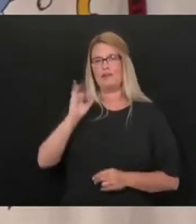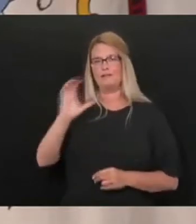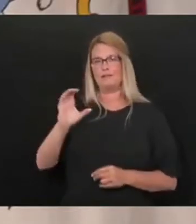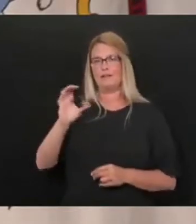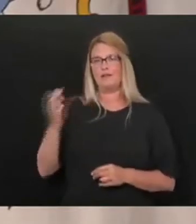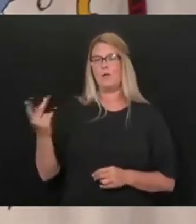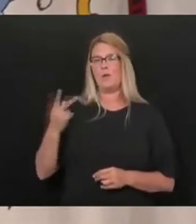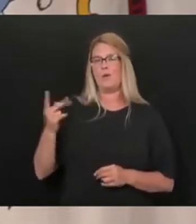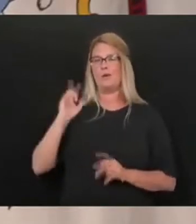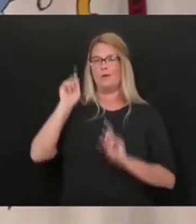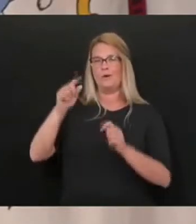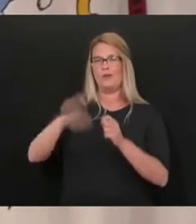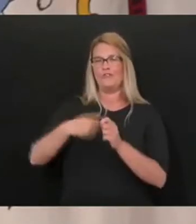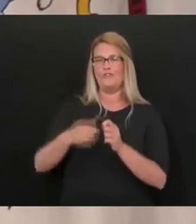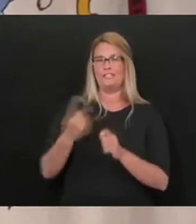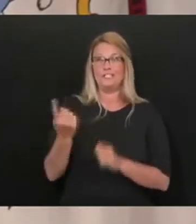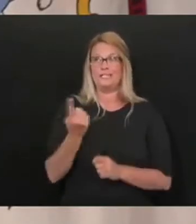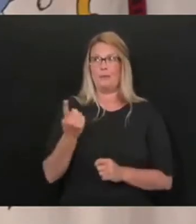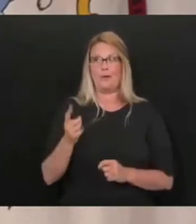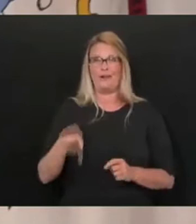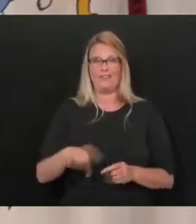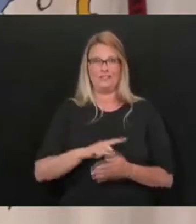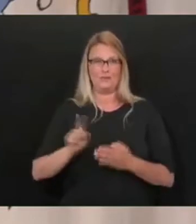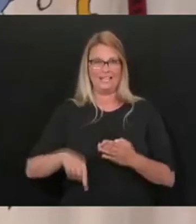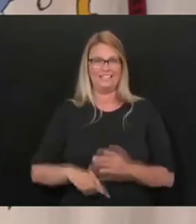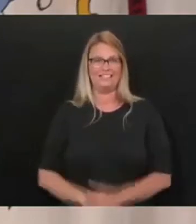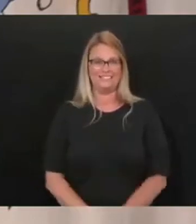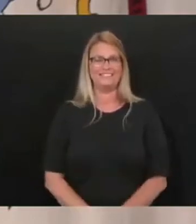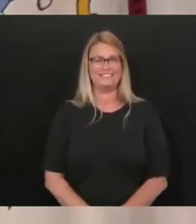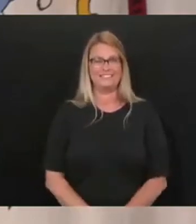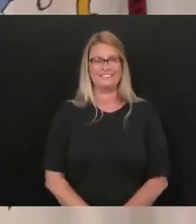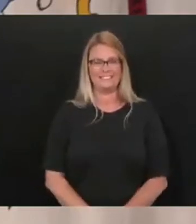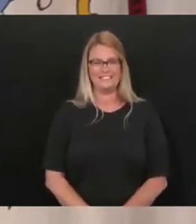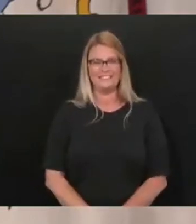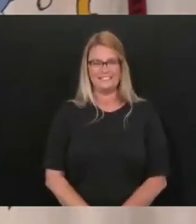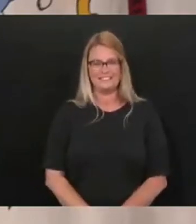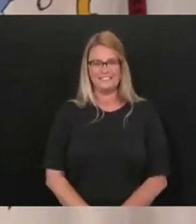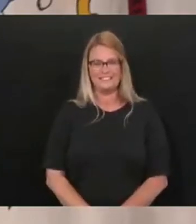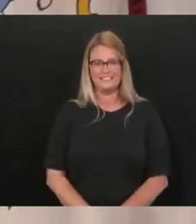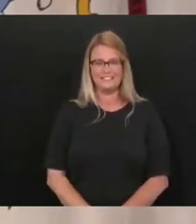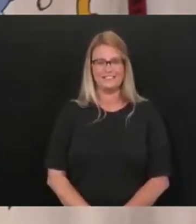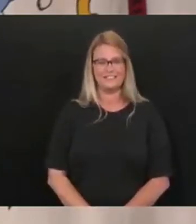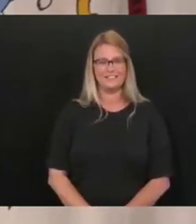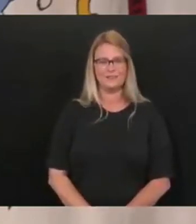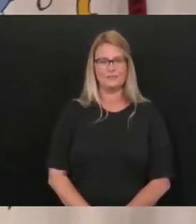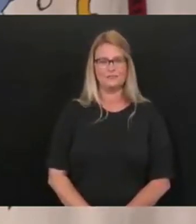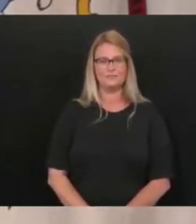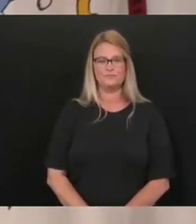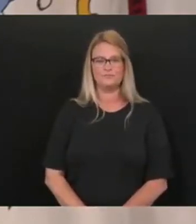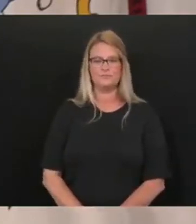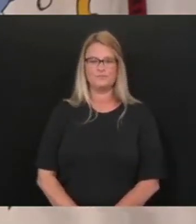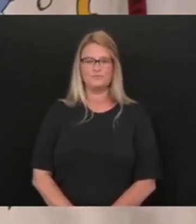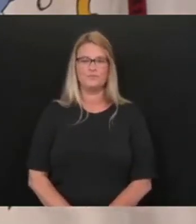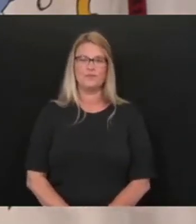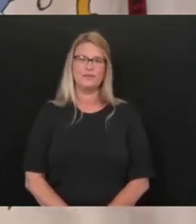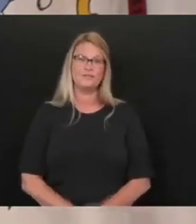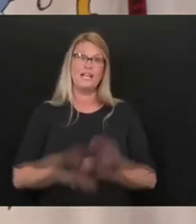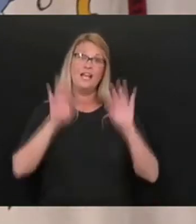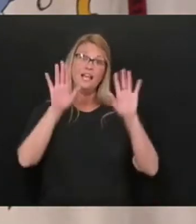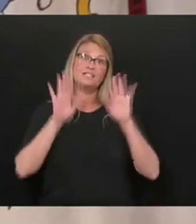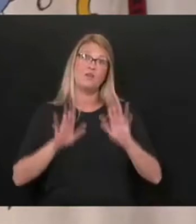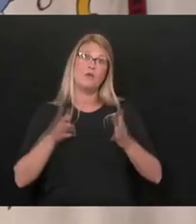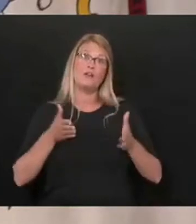you know, please go do that. And we hope you'll enjoy in every way. It's a great way to